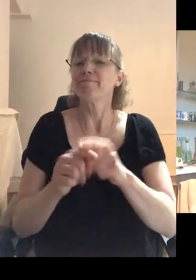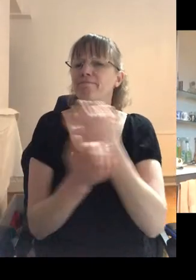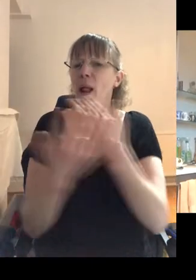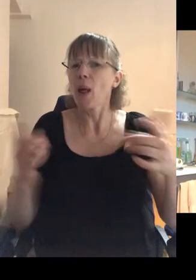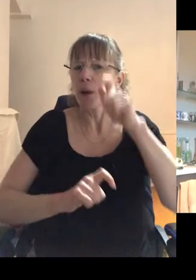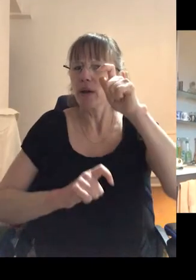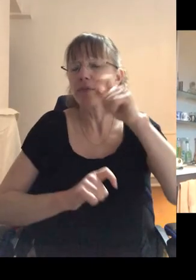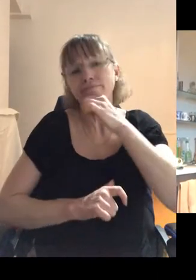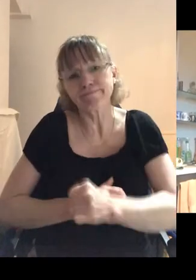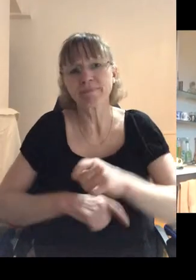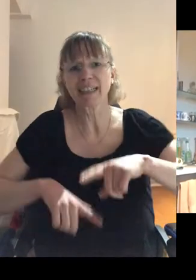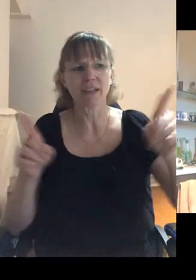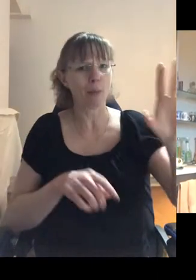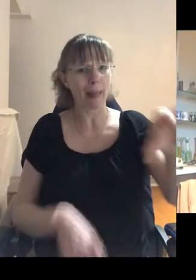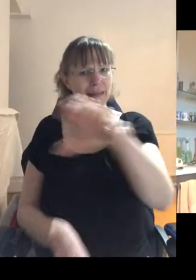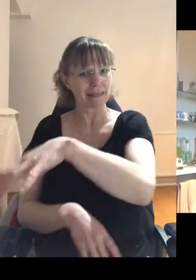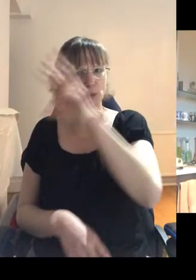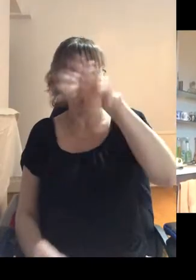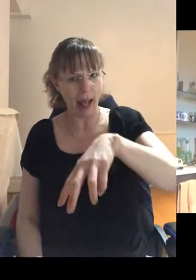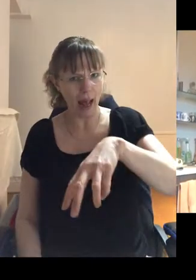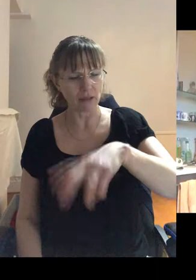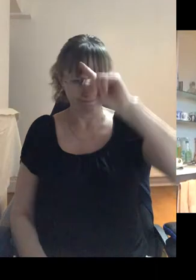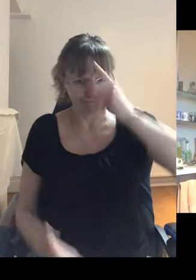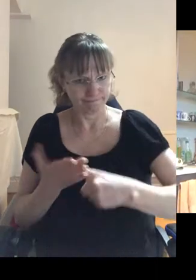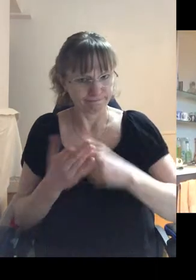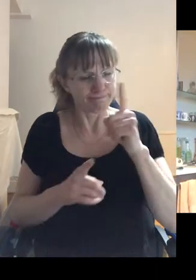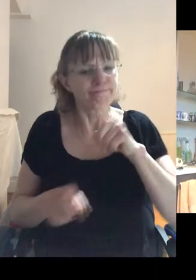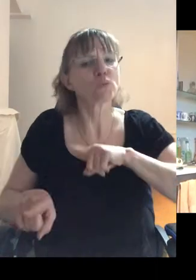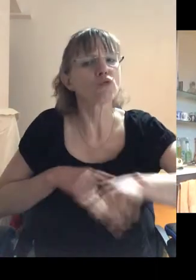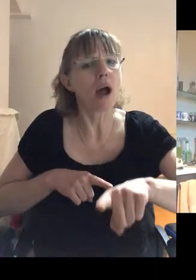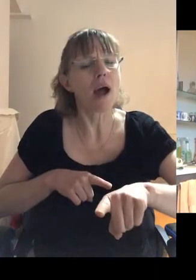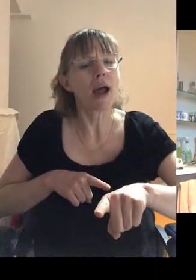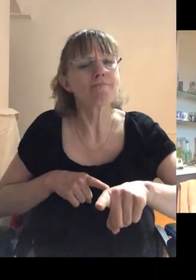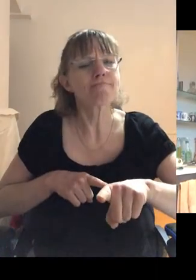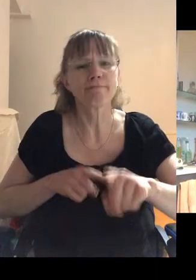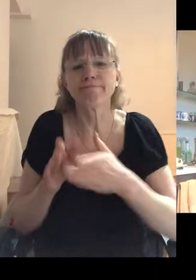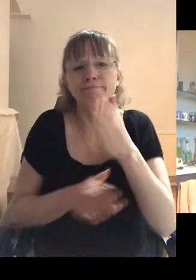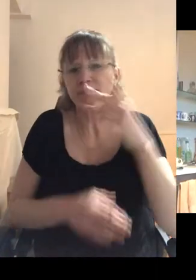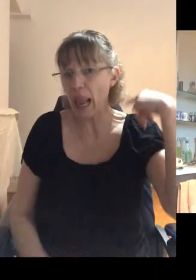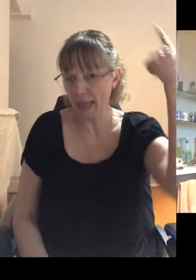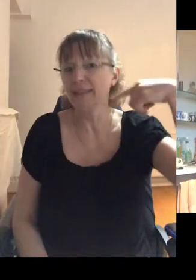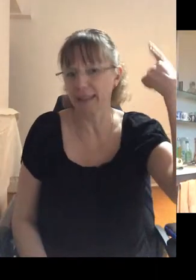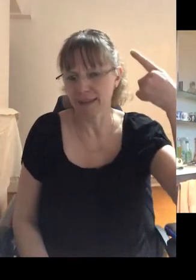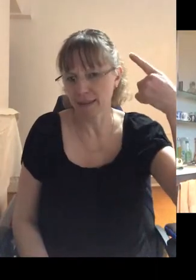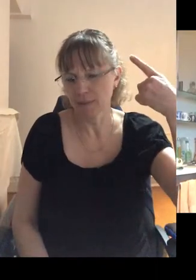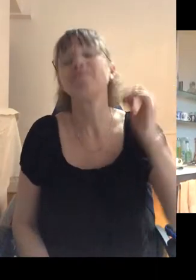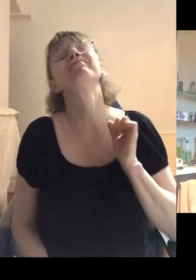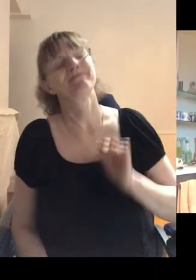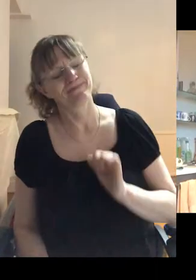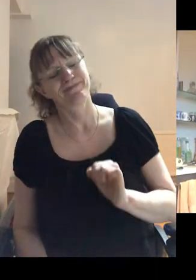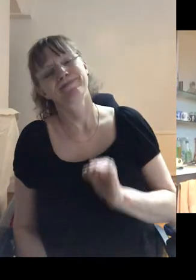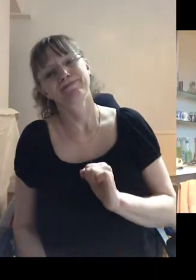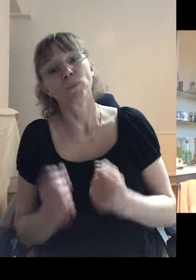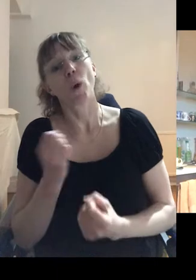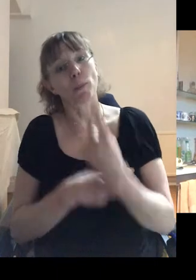from a lot of different places in Wales, you decided to try and make it in London. Yes. So I, I got a,